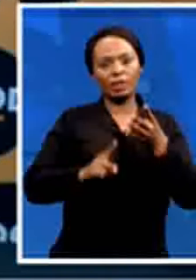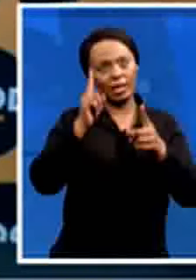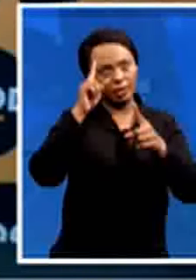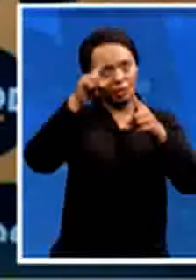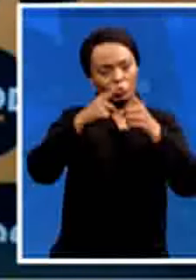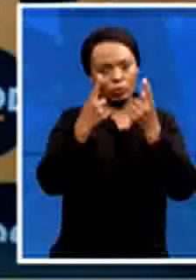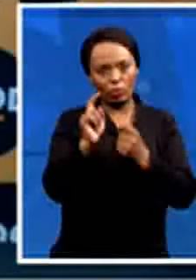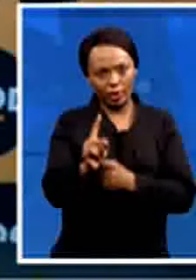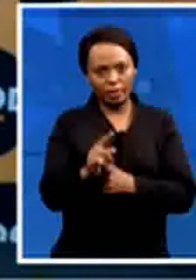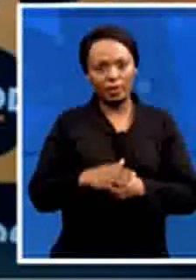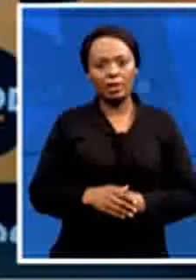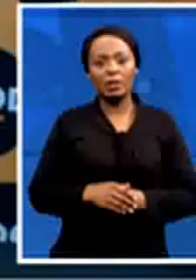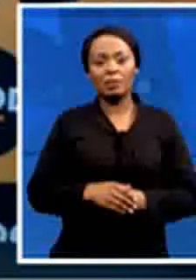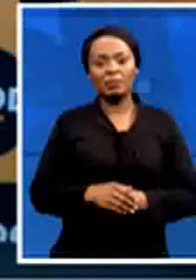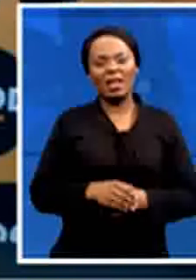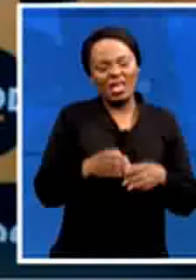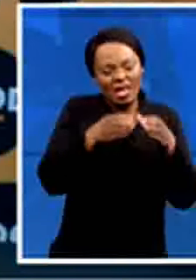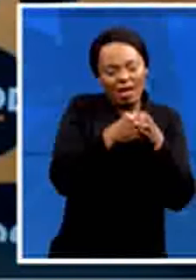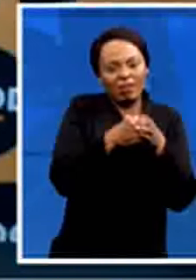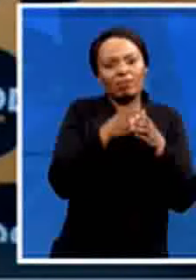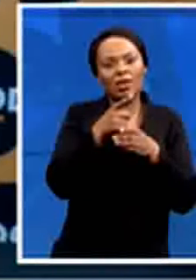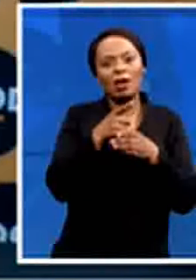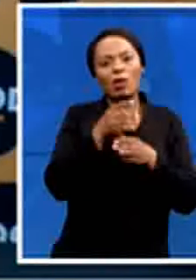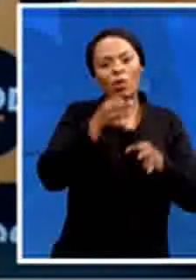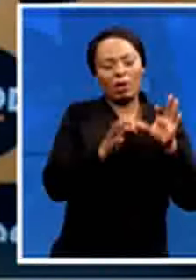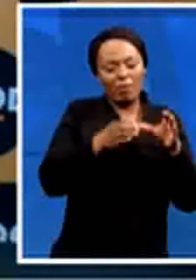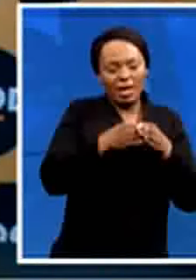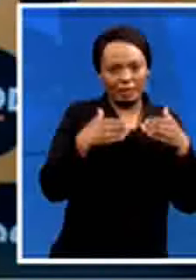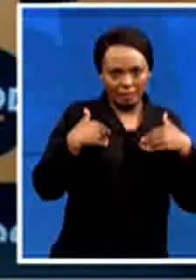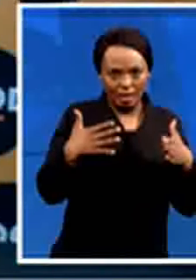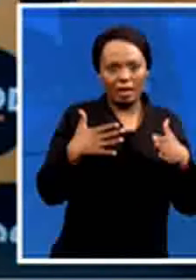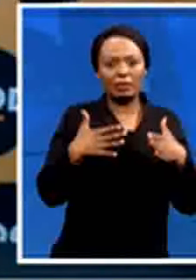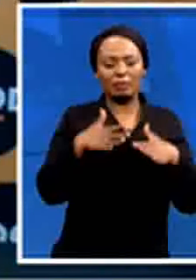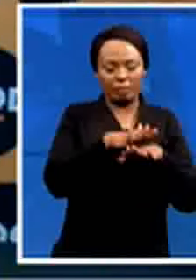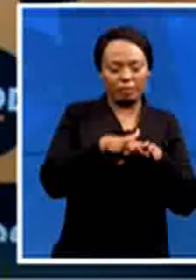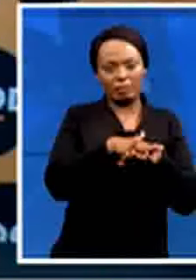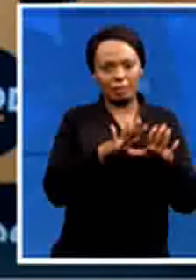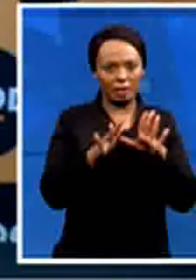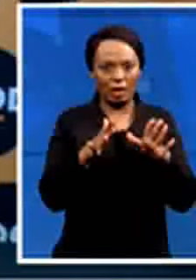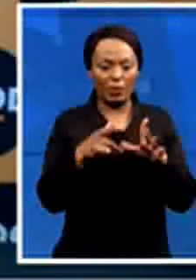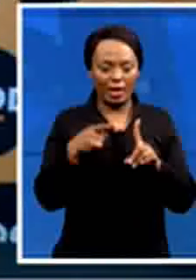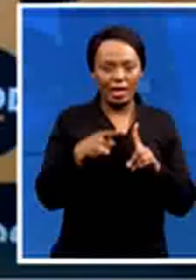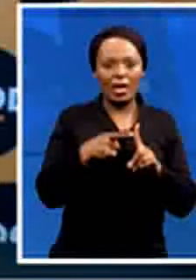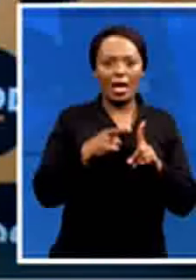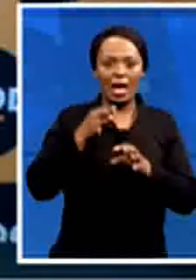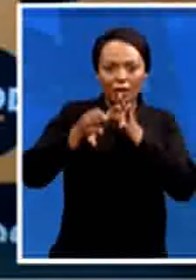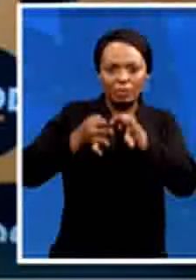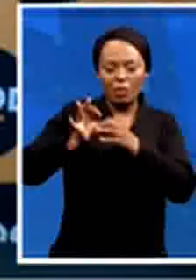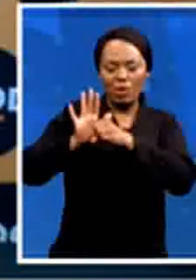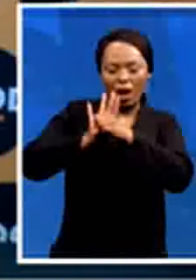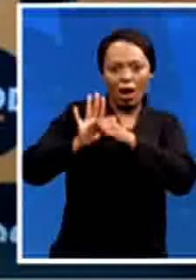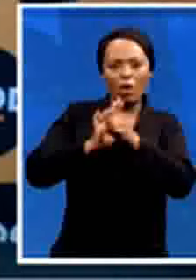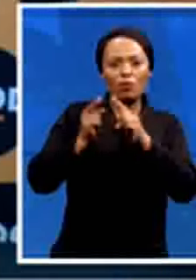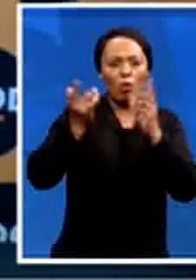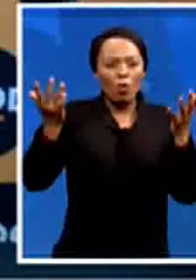uh and basically starting off and giving us a sense of where she's come from uh fighting to serve this country for about